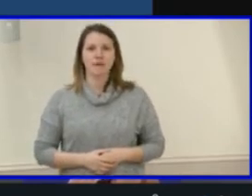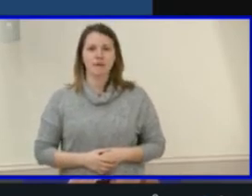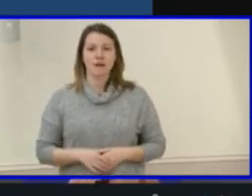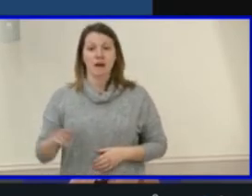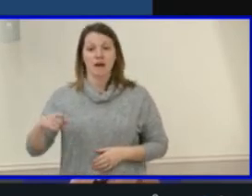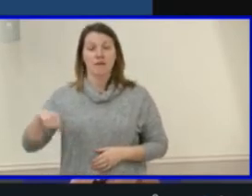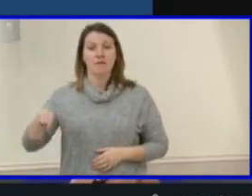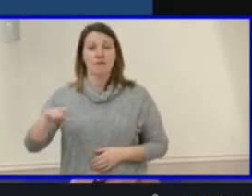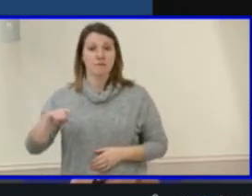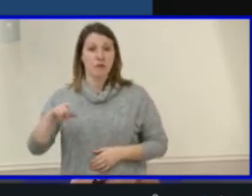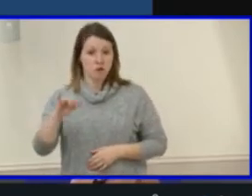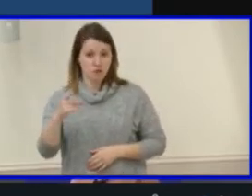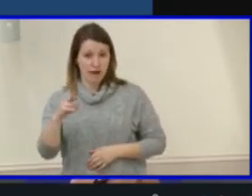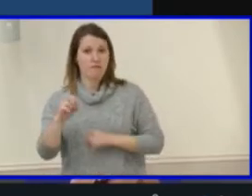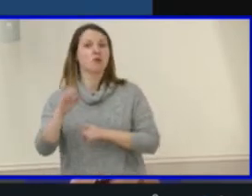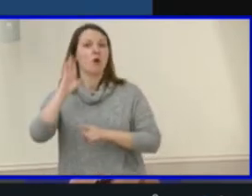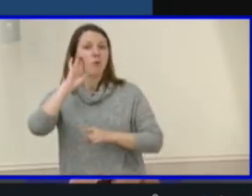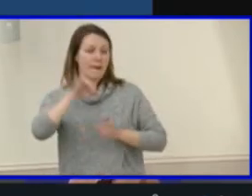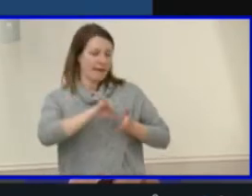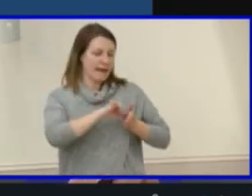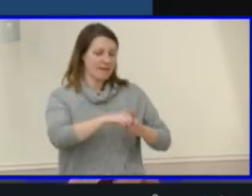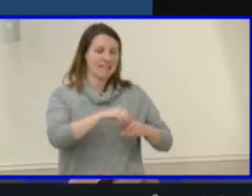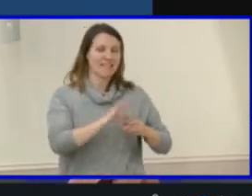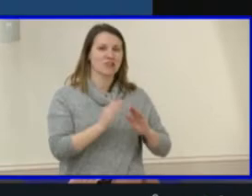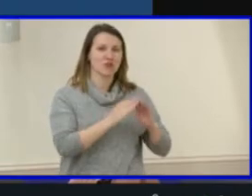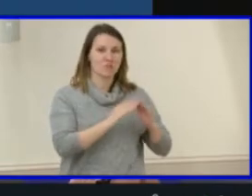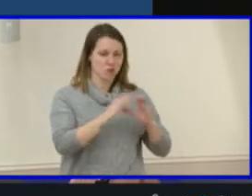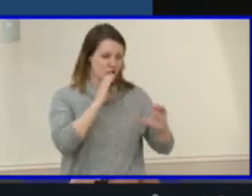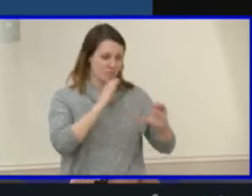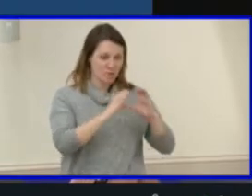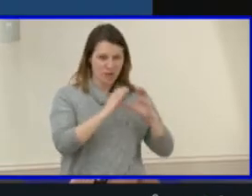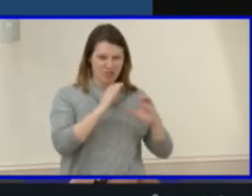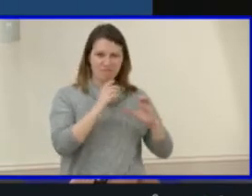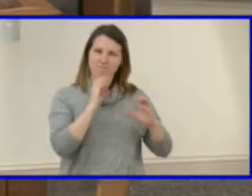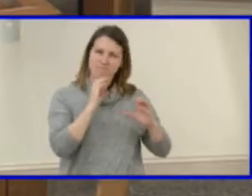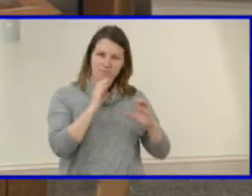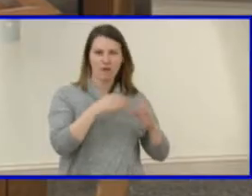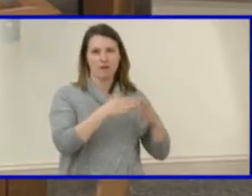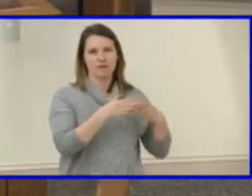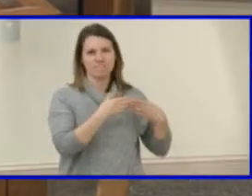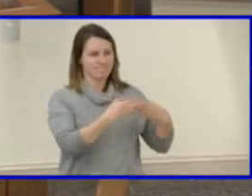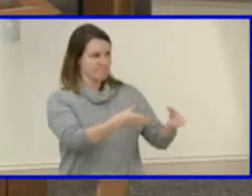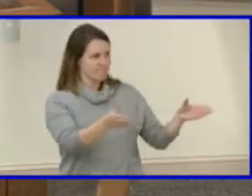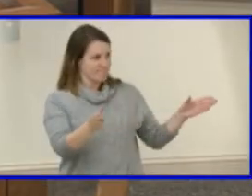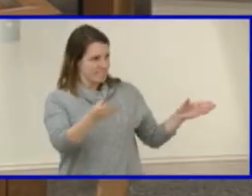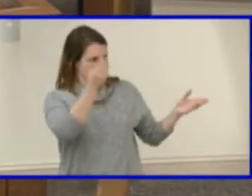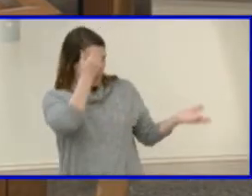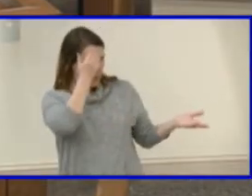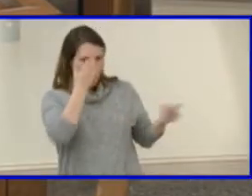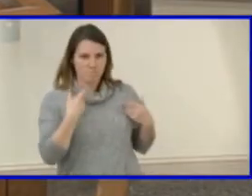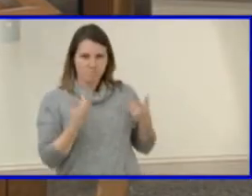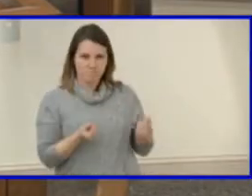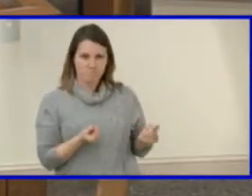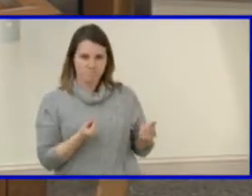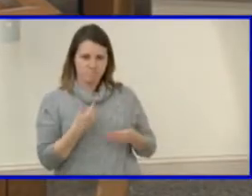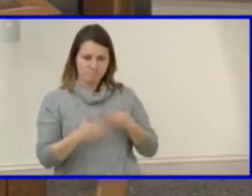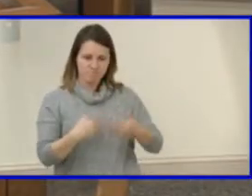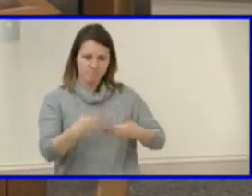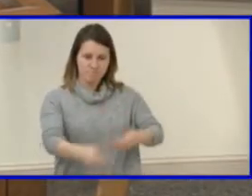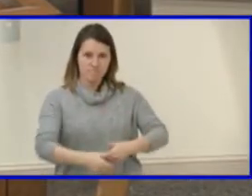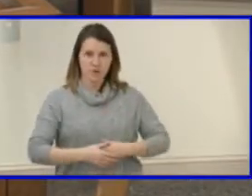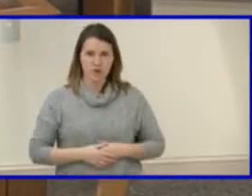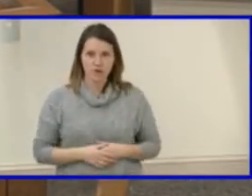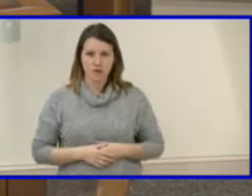be highlighted in our community communications so that the broader community is aware of our progress. We also added